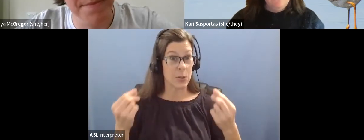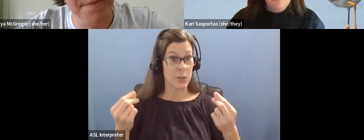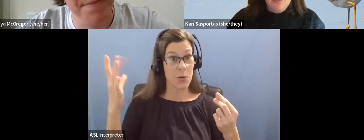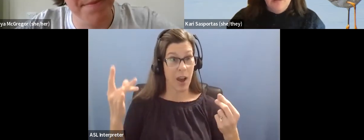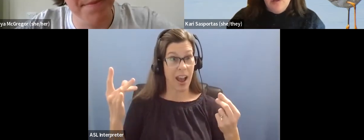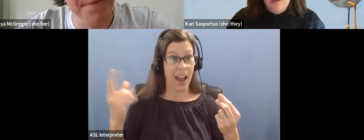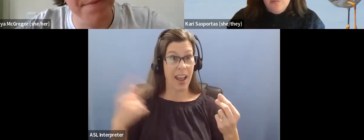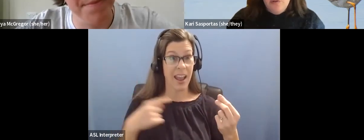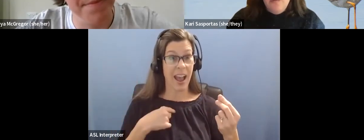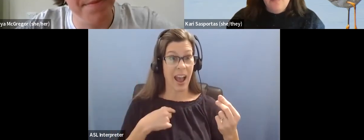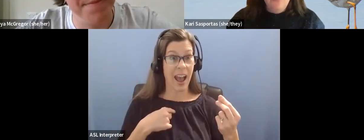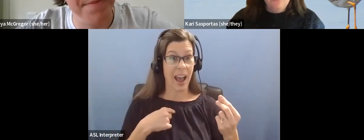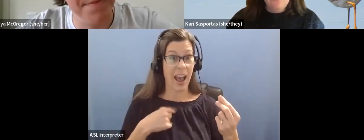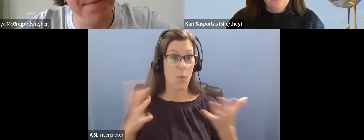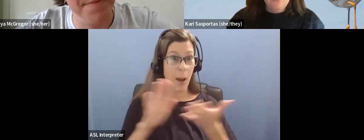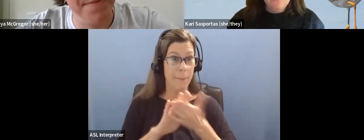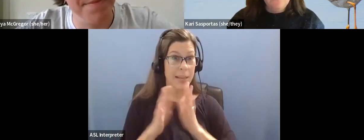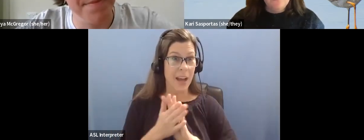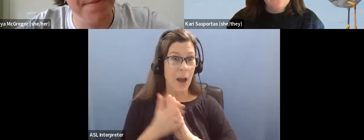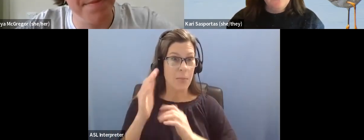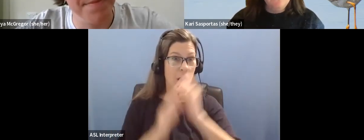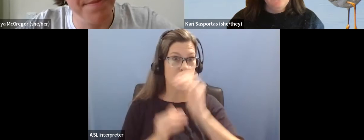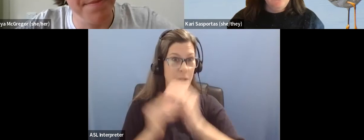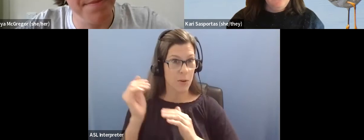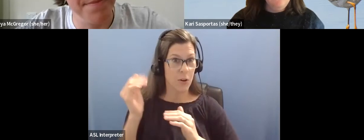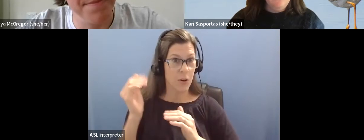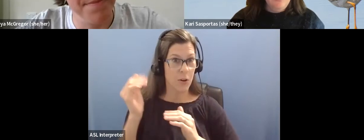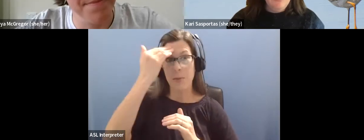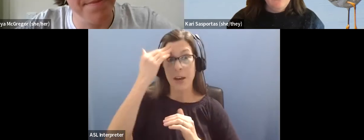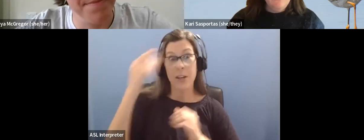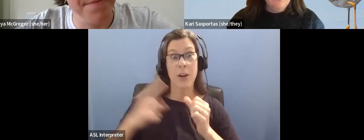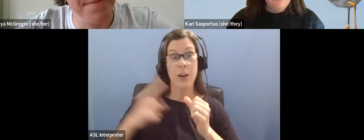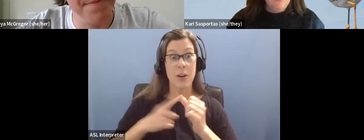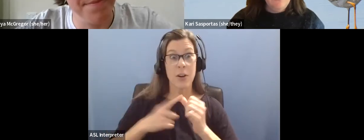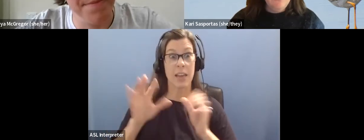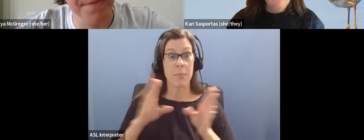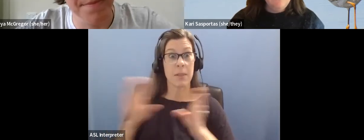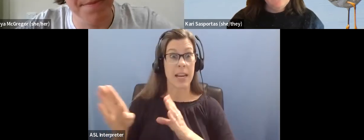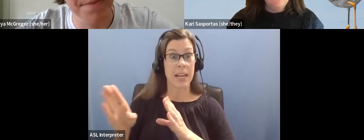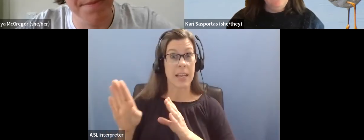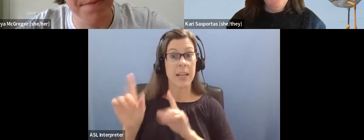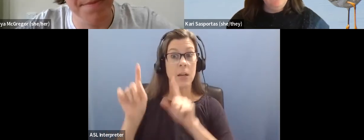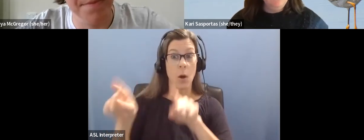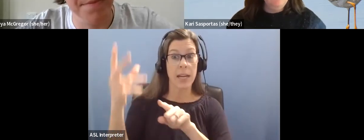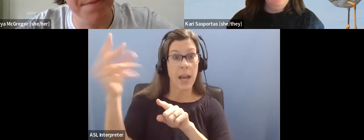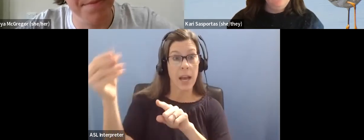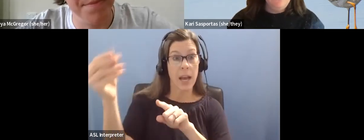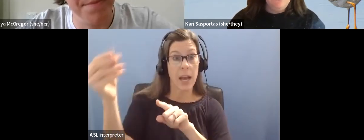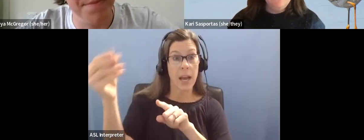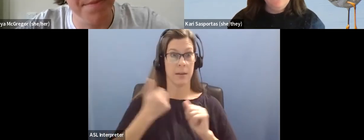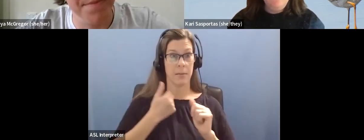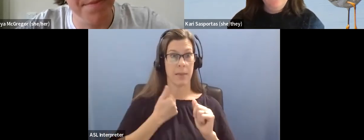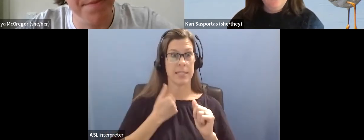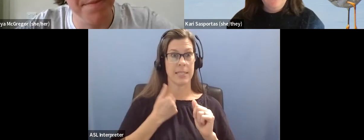to become comfortable and familiar with a place first is if I'm planning on going on an outing, I might scout it out on my own